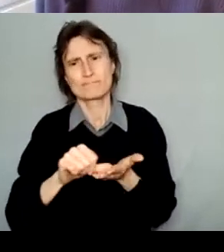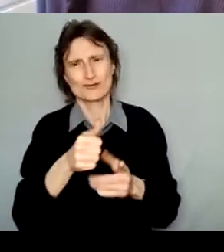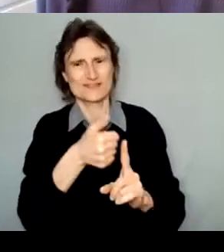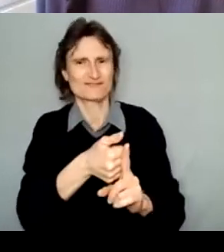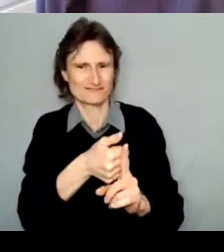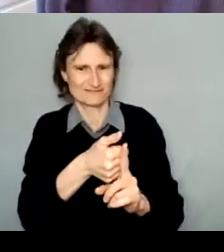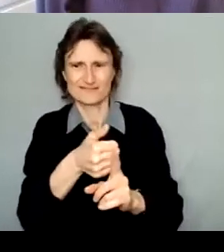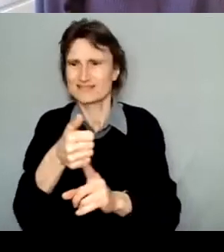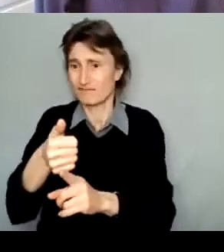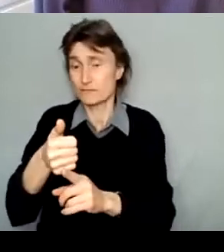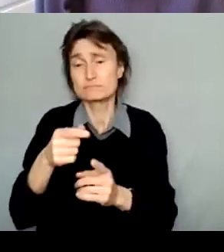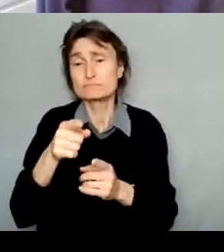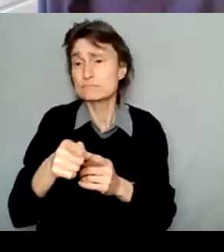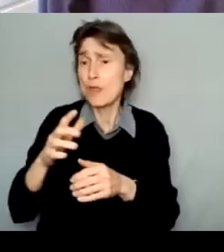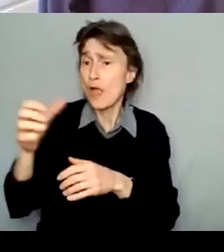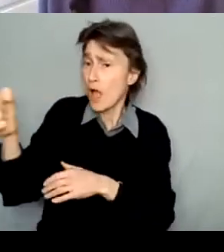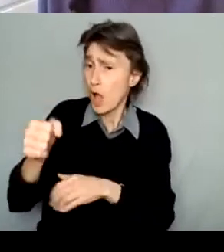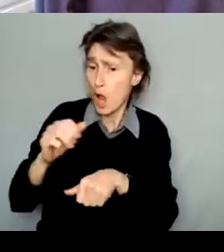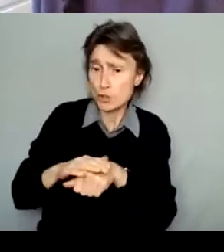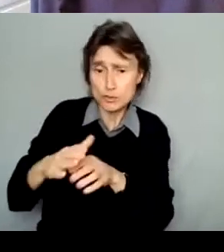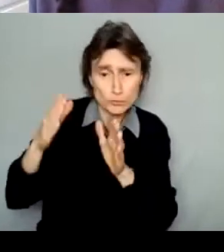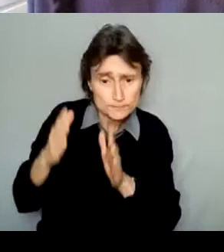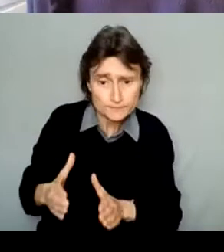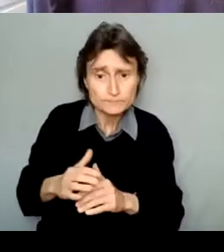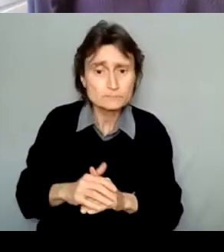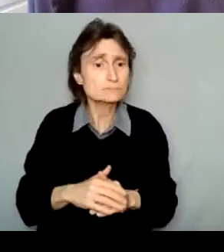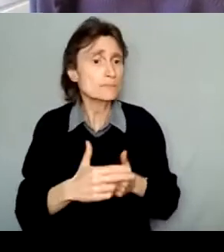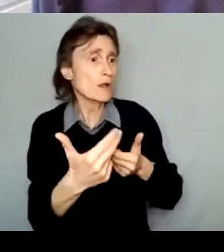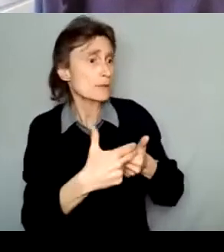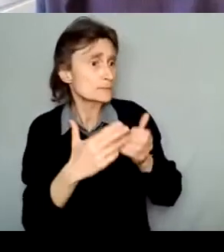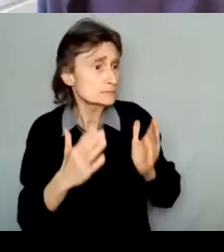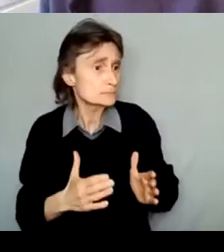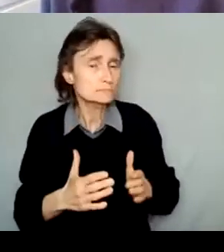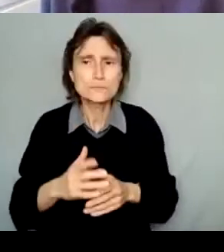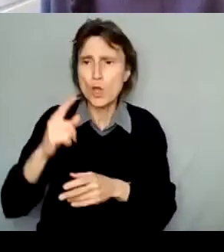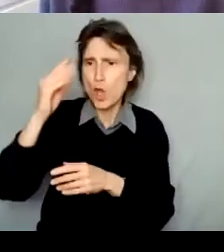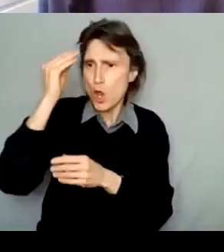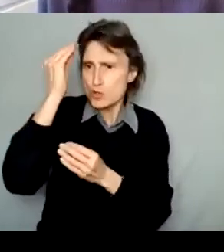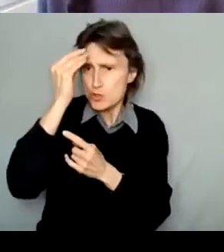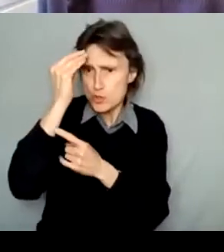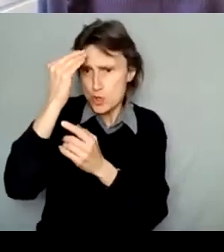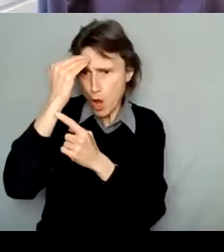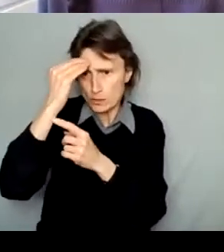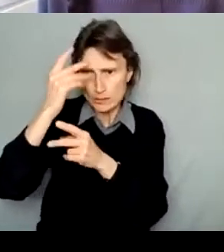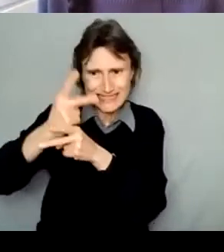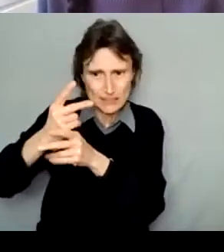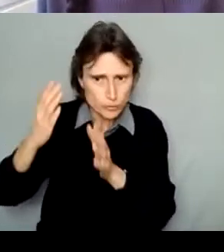consultants, participants, knowledge keepers, mentors, collaborators, and more.